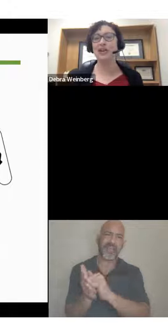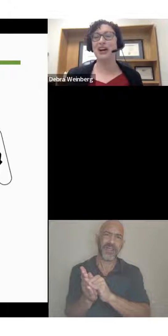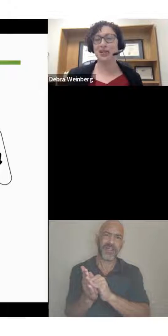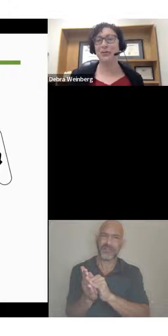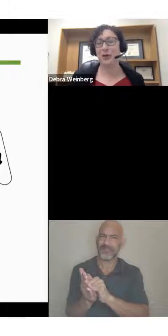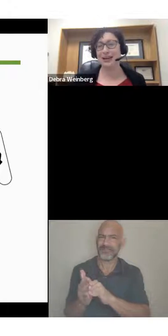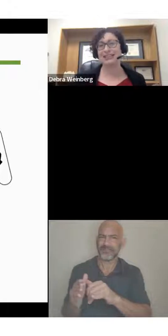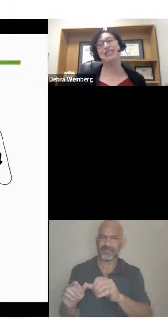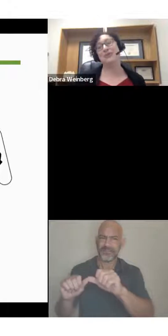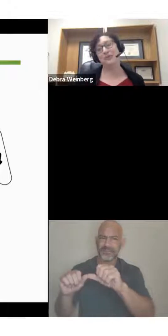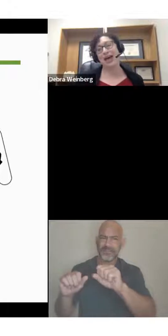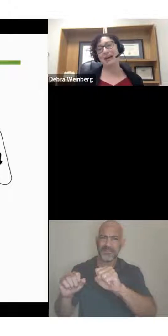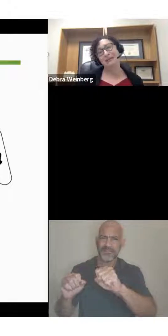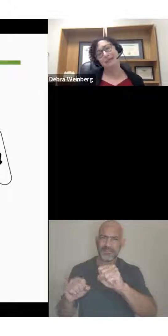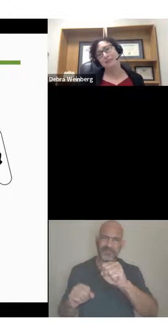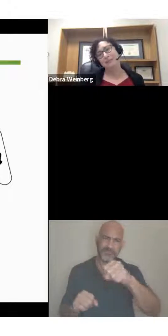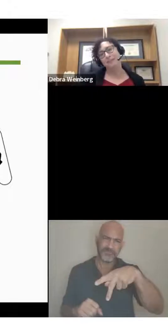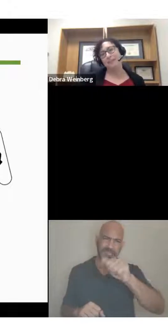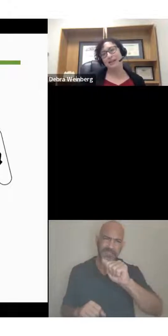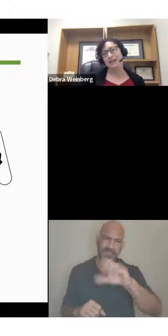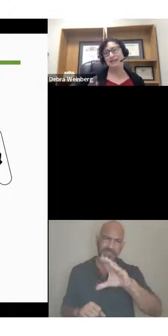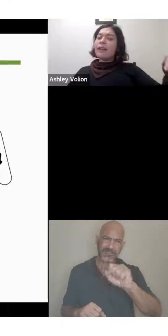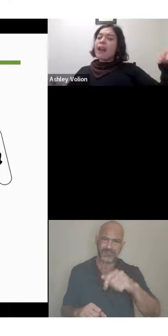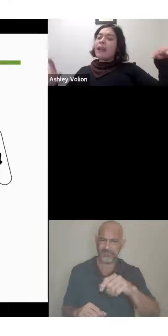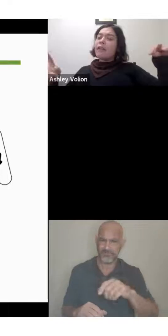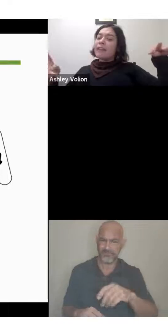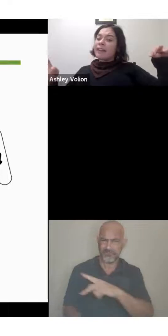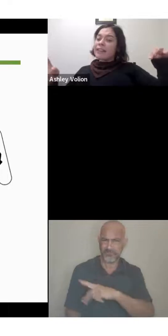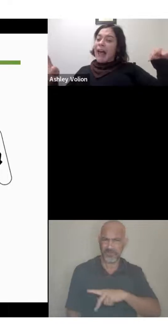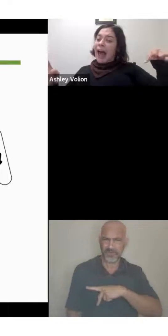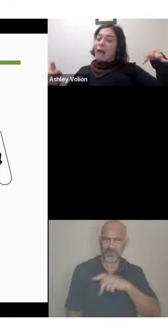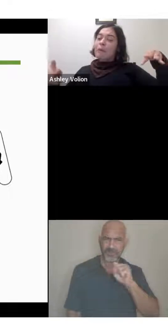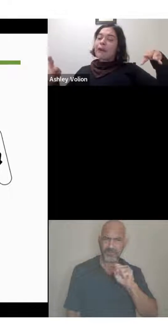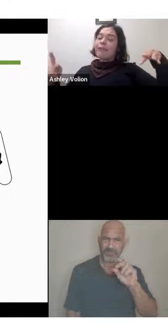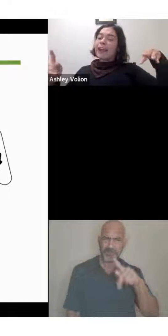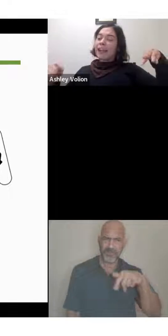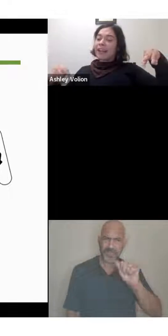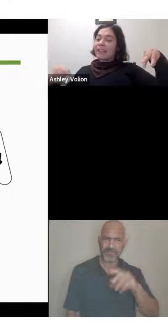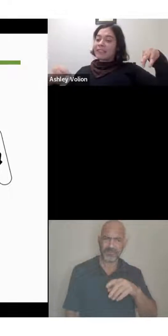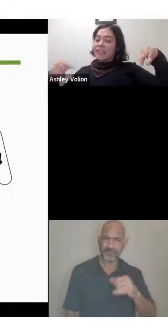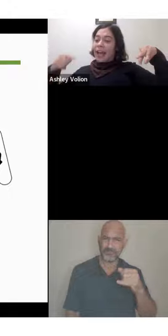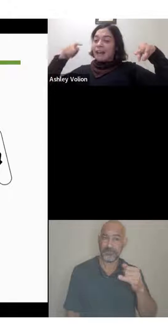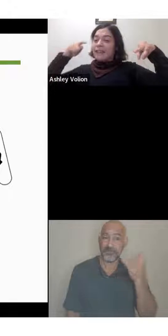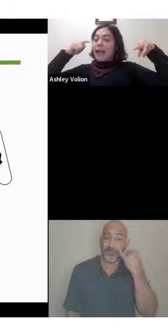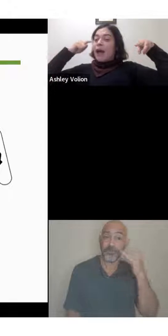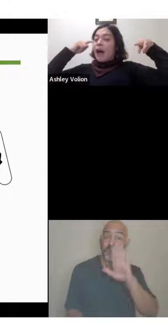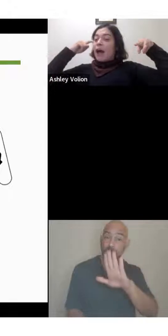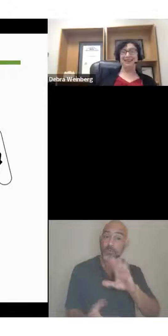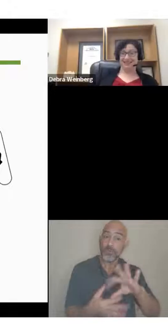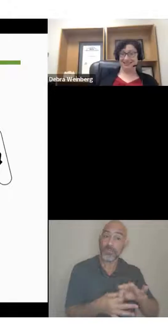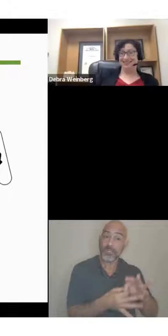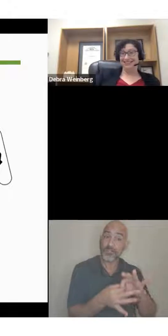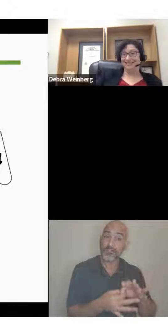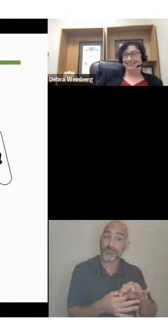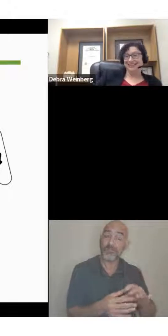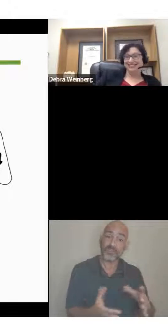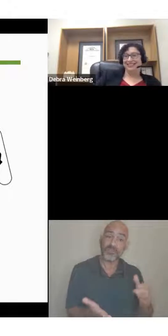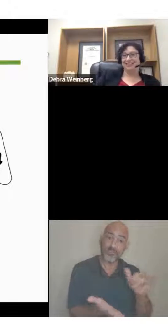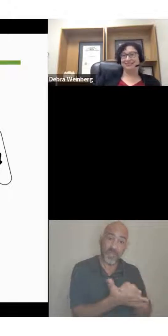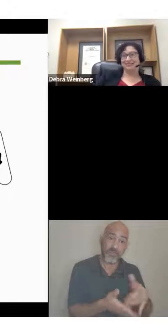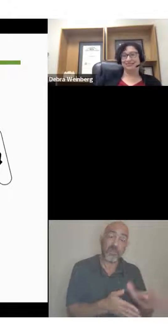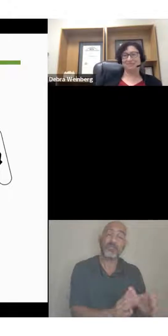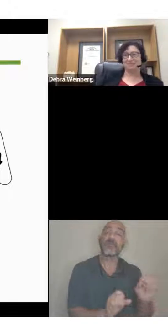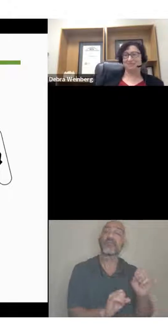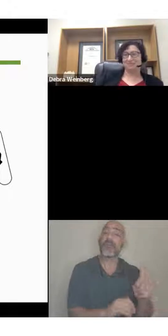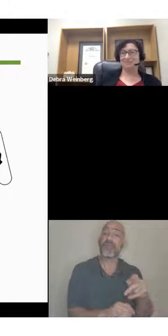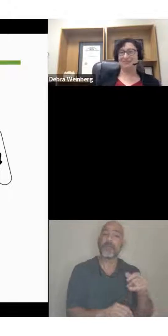you would otherwise do that. And not only that, but if I can interject, I have